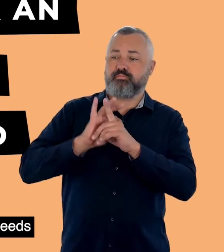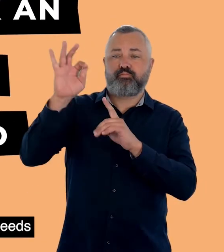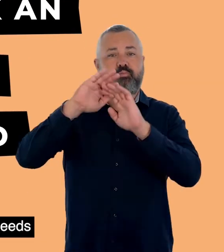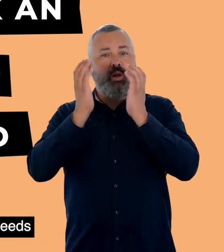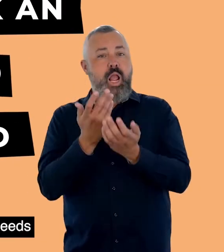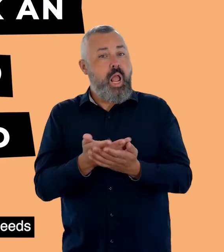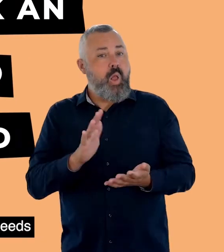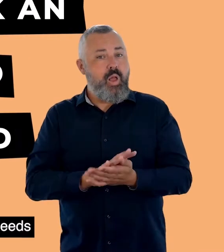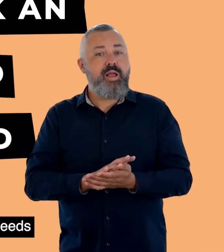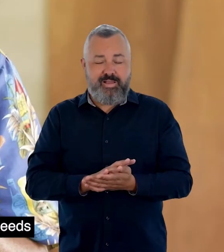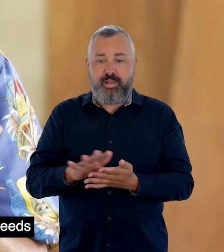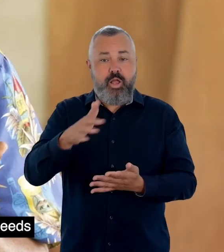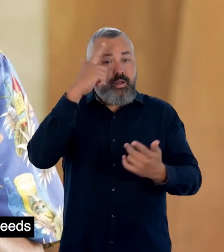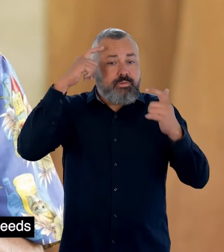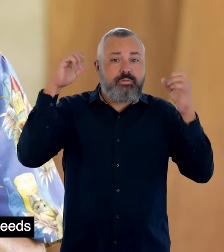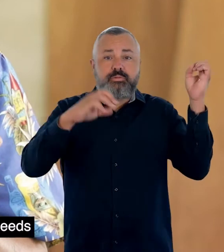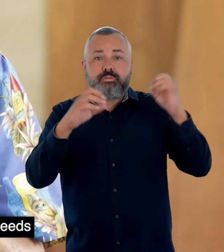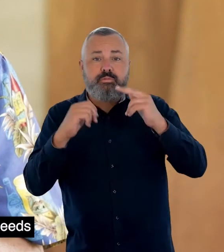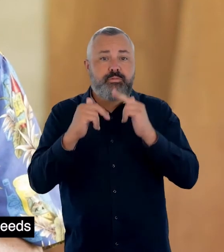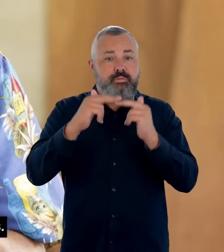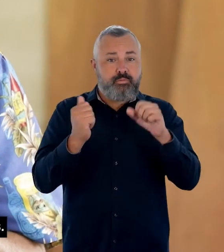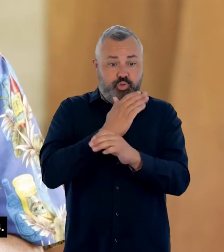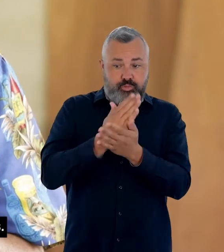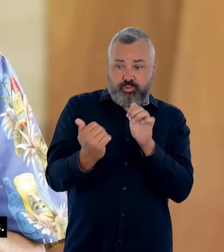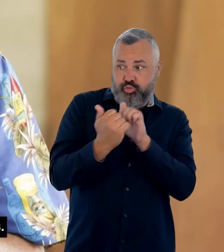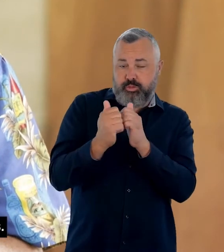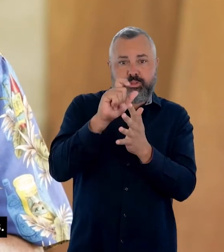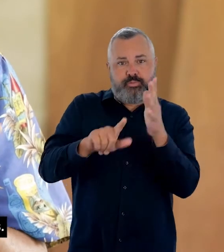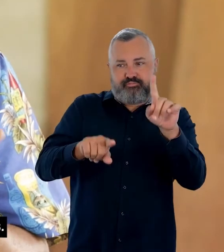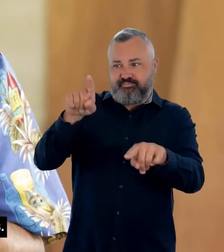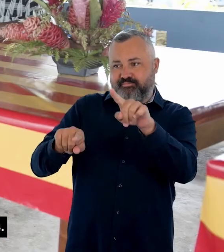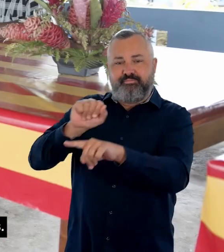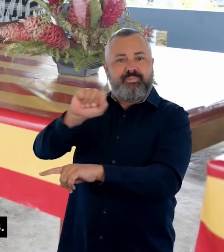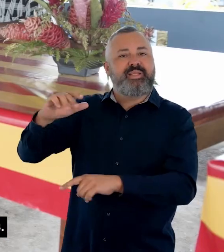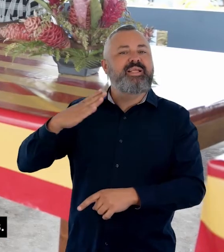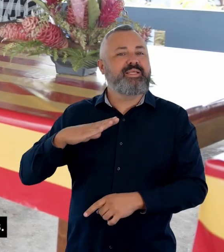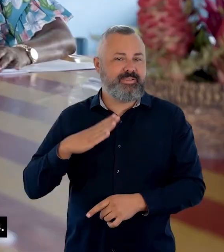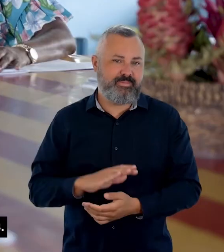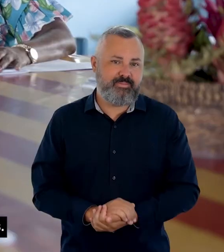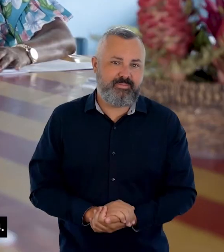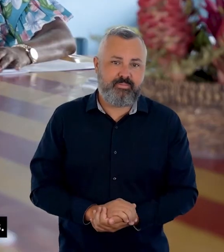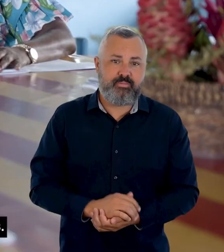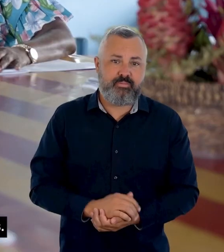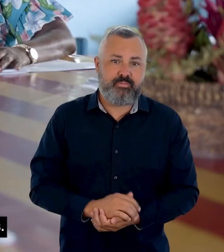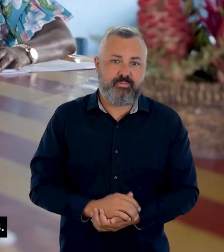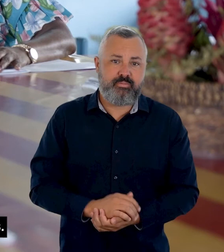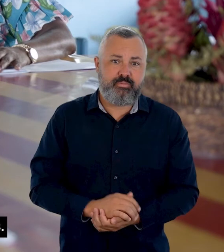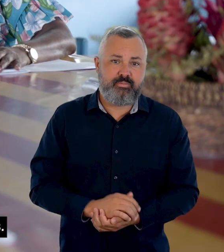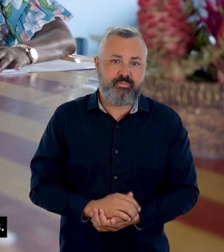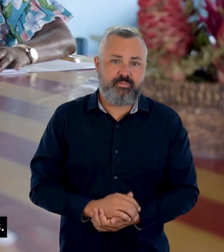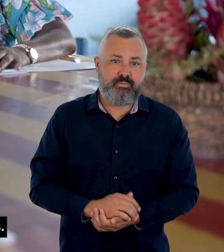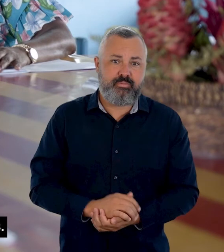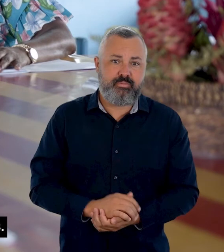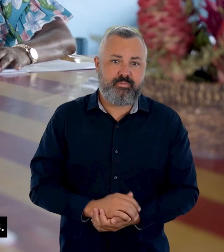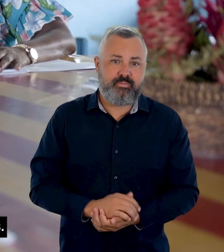A better world for all should be meeting the diverse needs of persons with disability in all development efforts. A group of people,